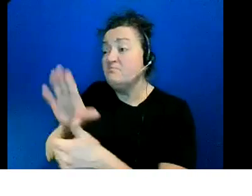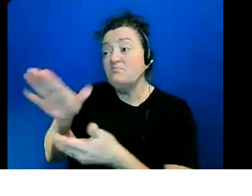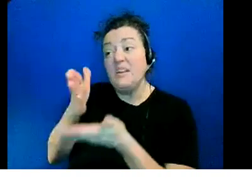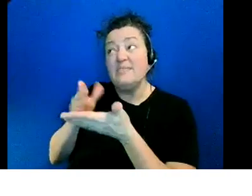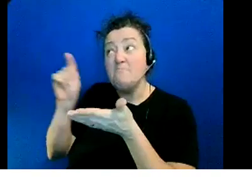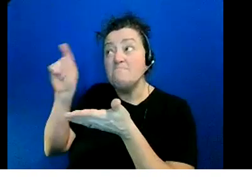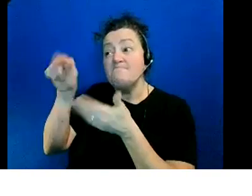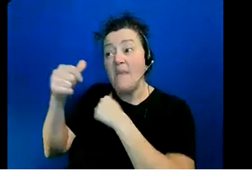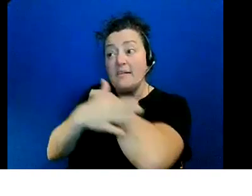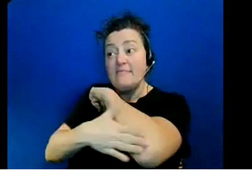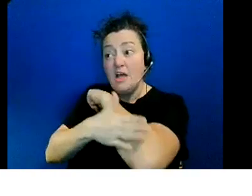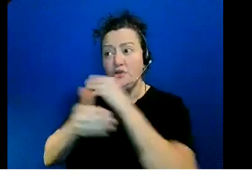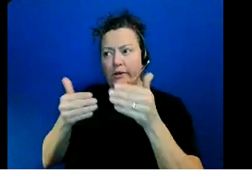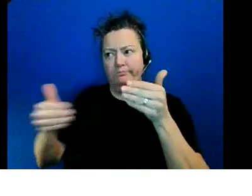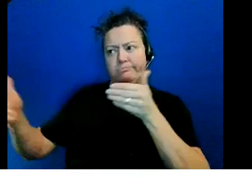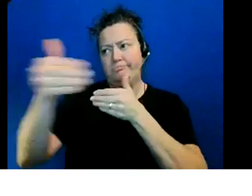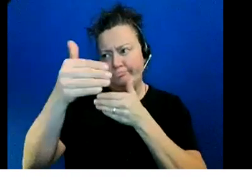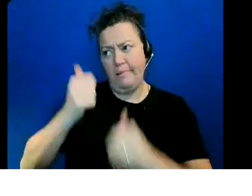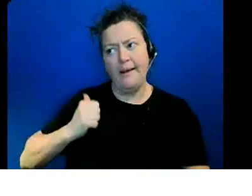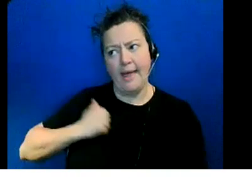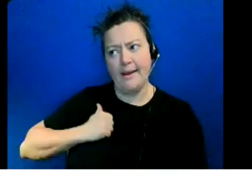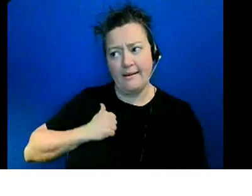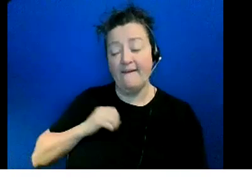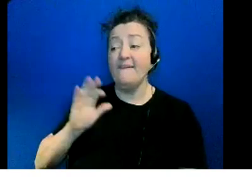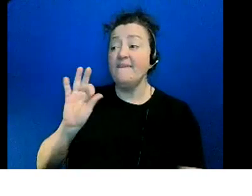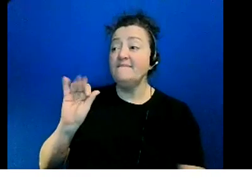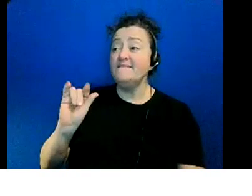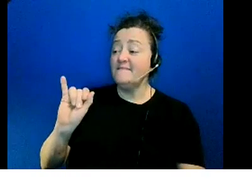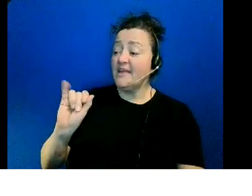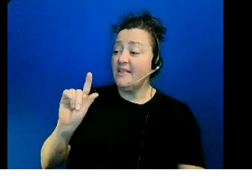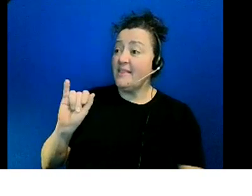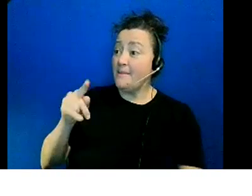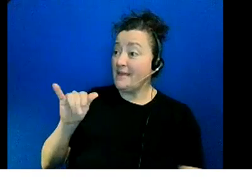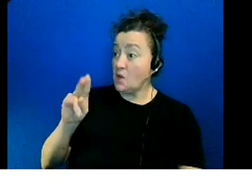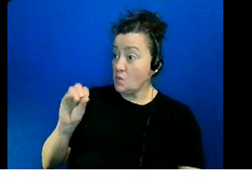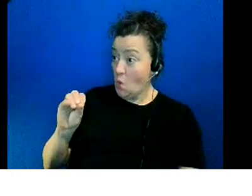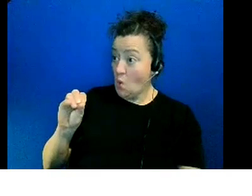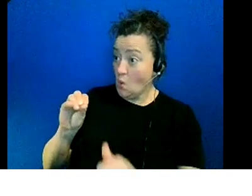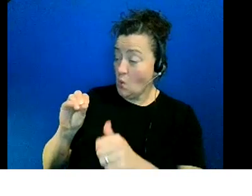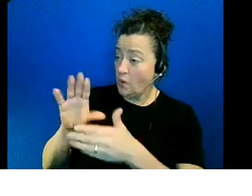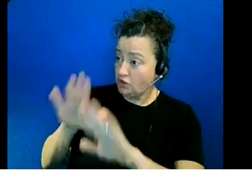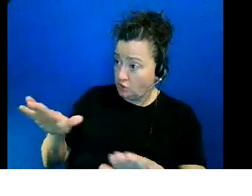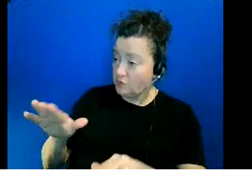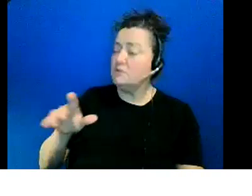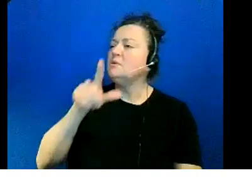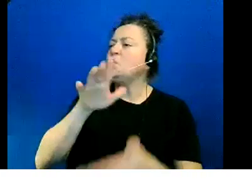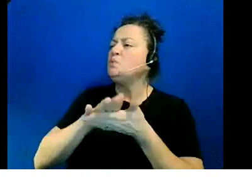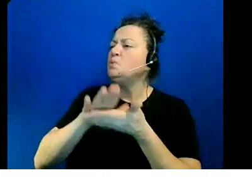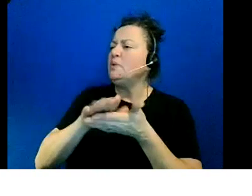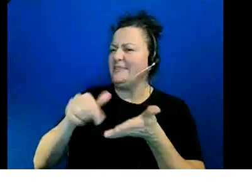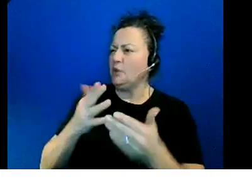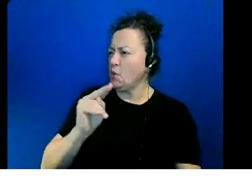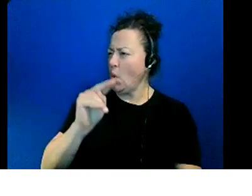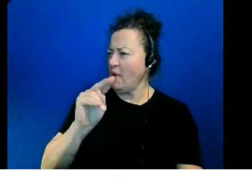actually um ahead of us like some of the filipino children that attend uh st bonaventure school in the north end they came